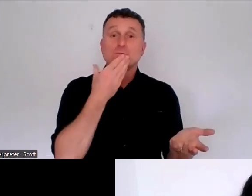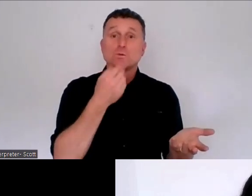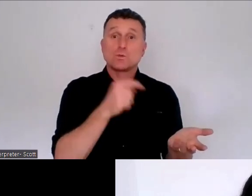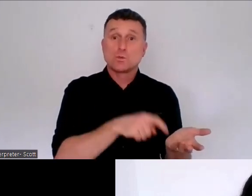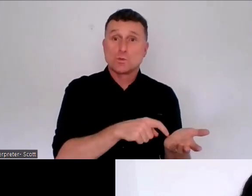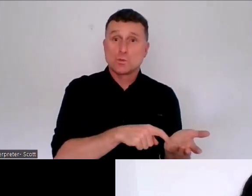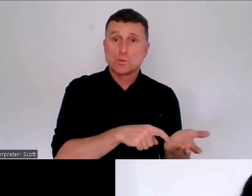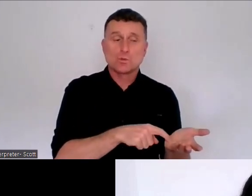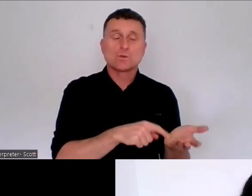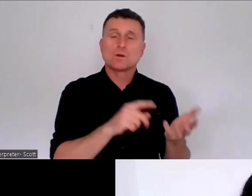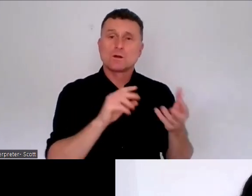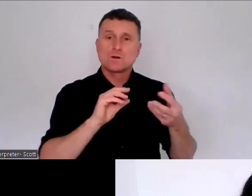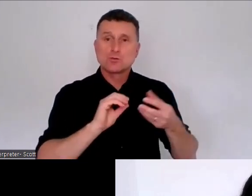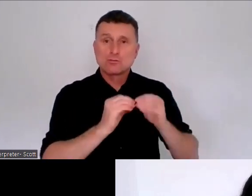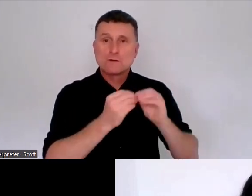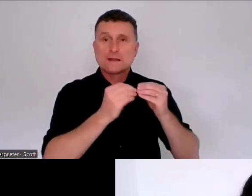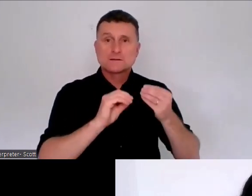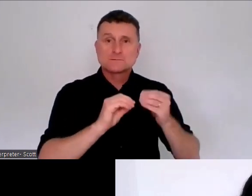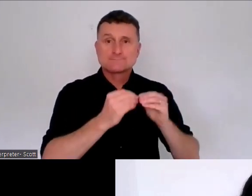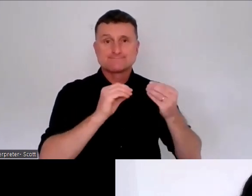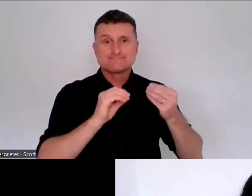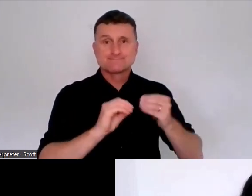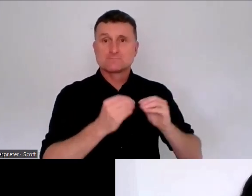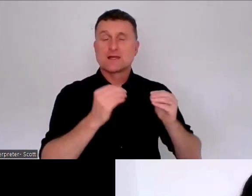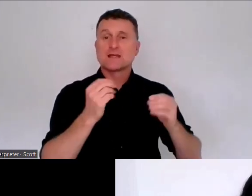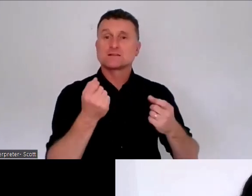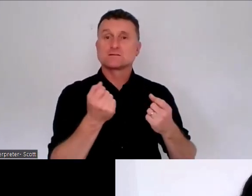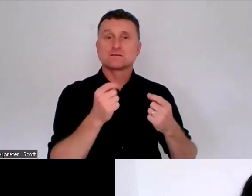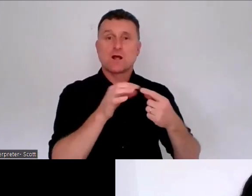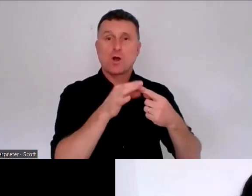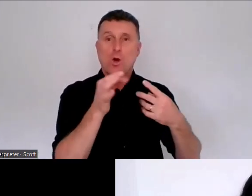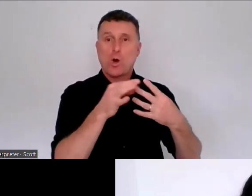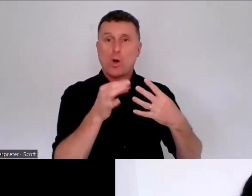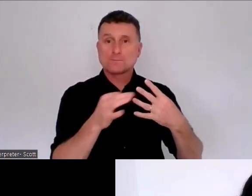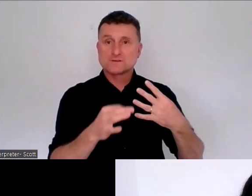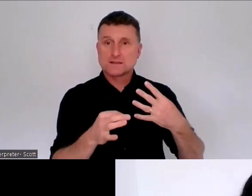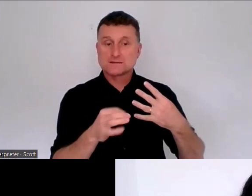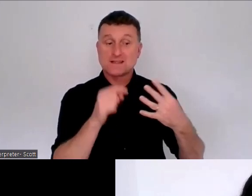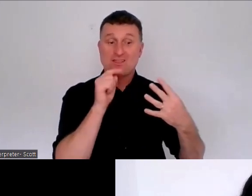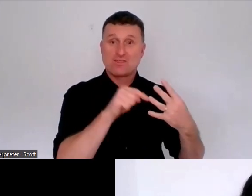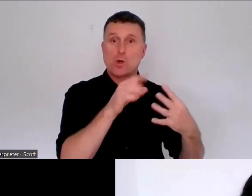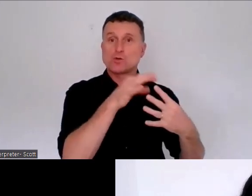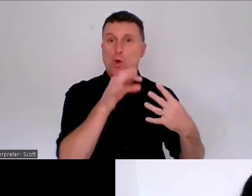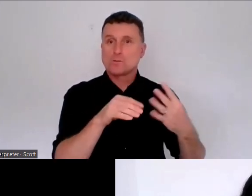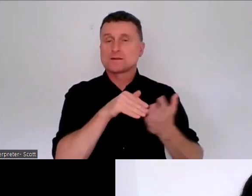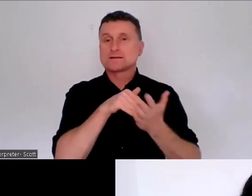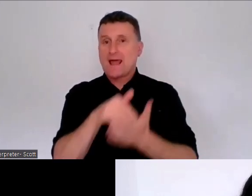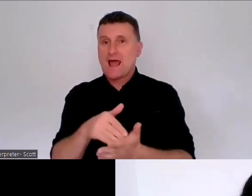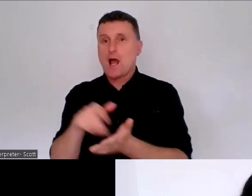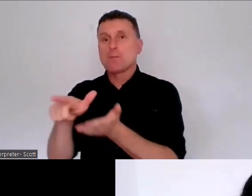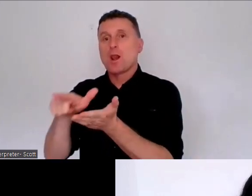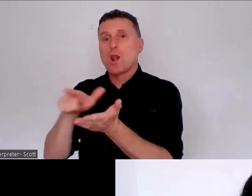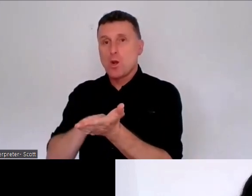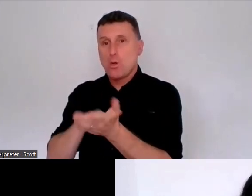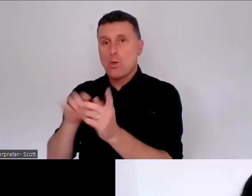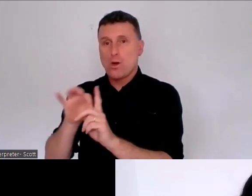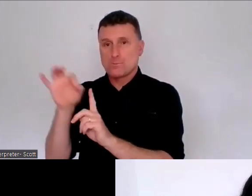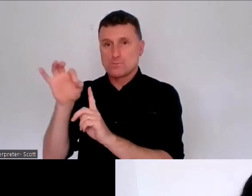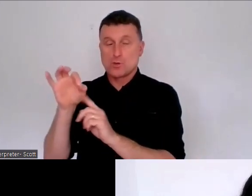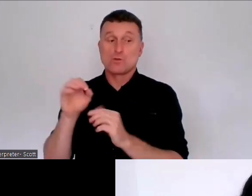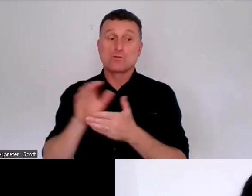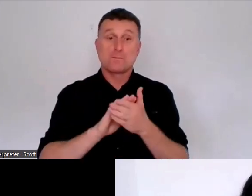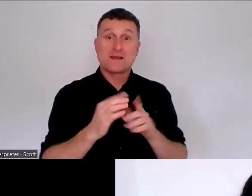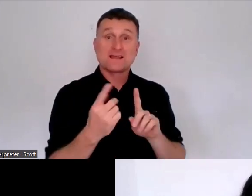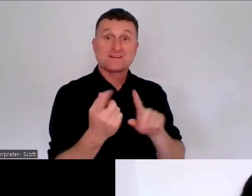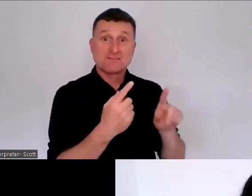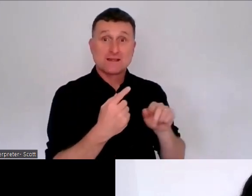develop some options to that would that might improve the law. So we'll be analysing feedback and then we will